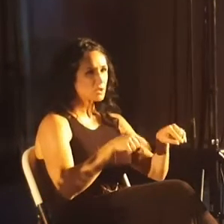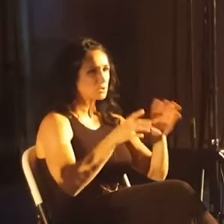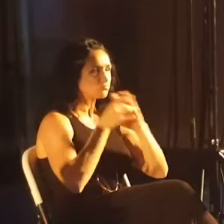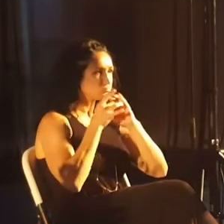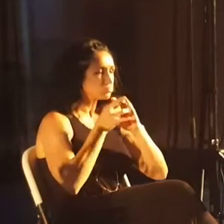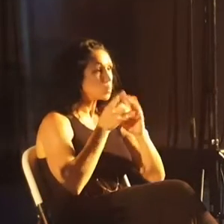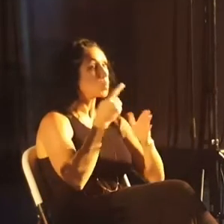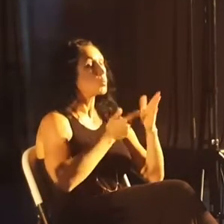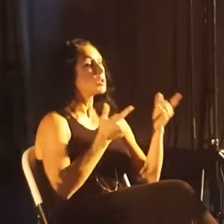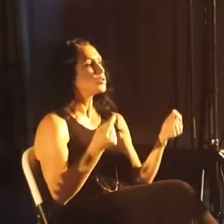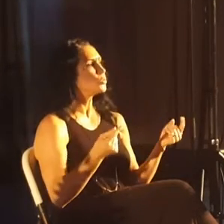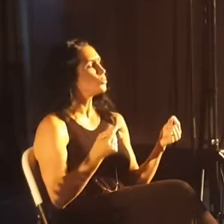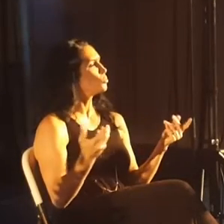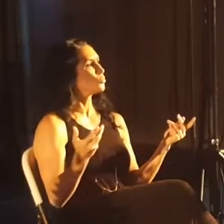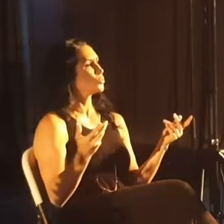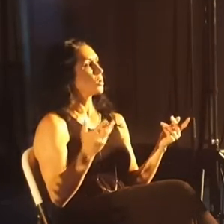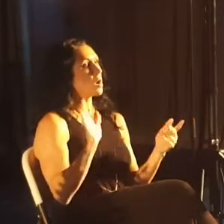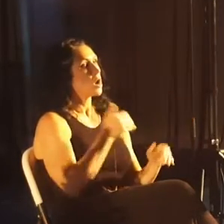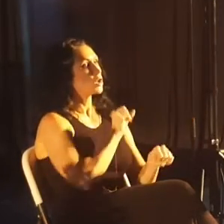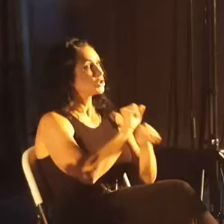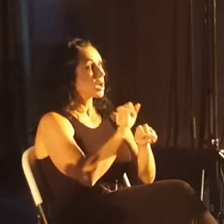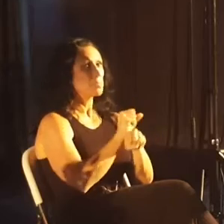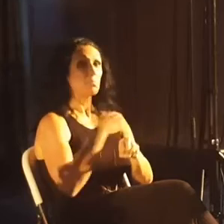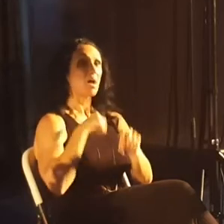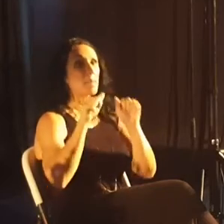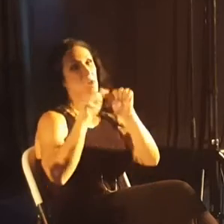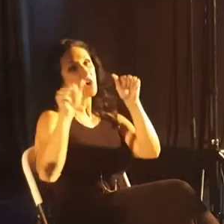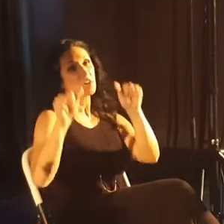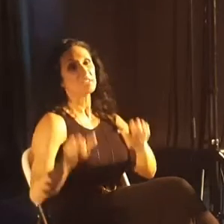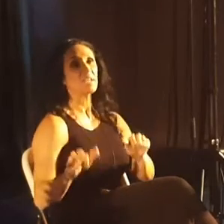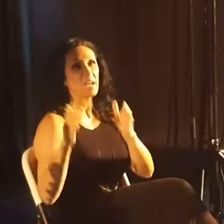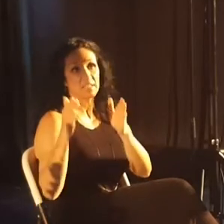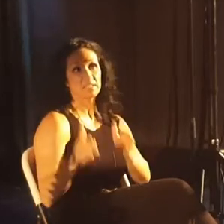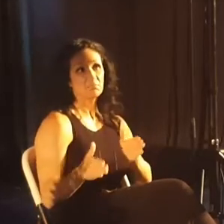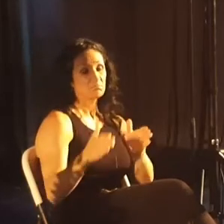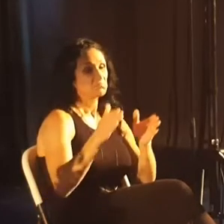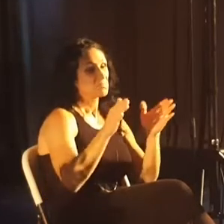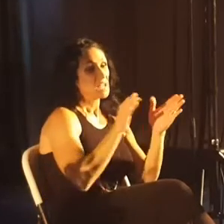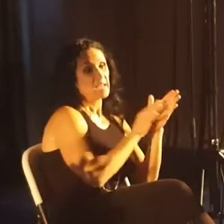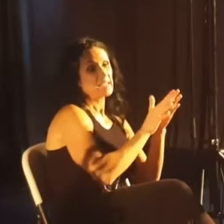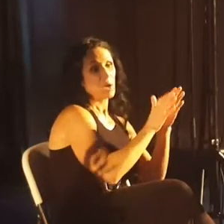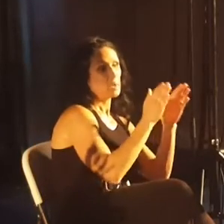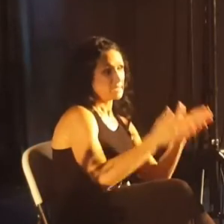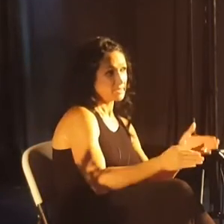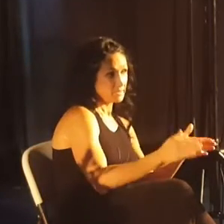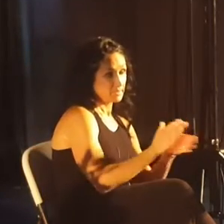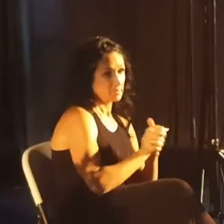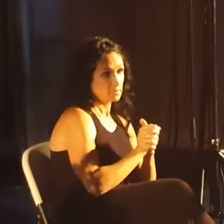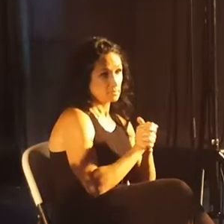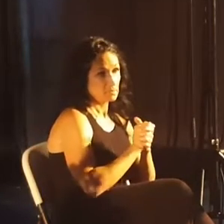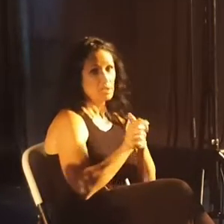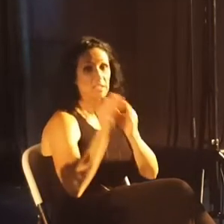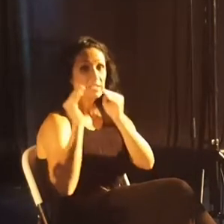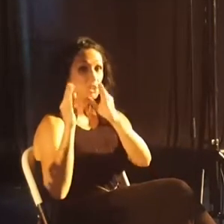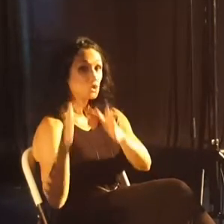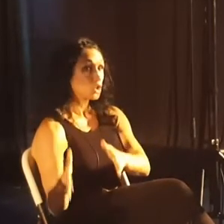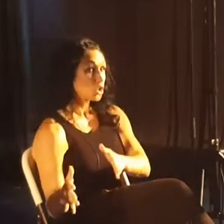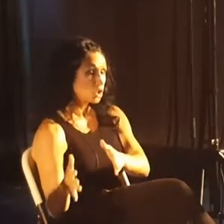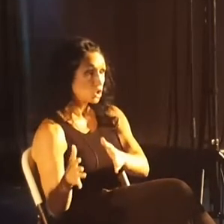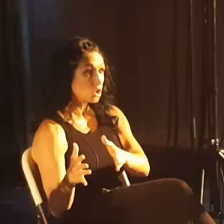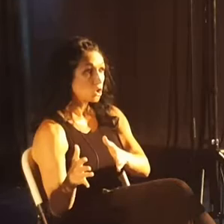terms of what we do, what our job is. I'm an architect. I'm an accountant. I'm a teacher.